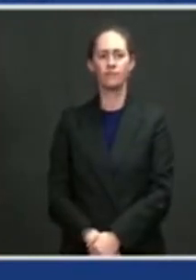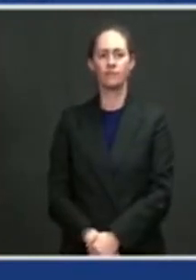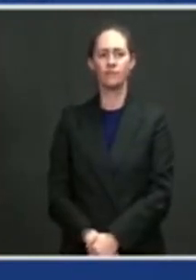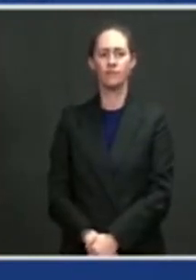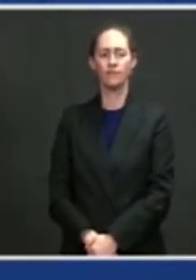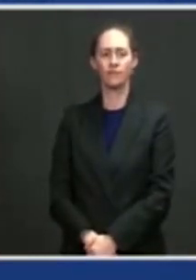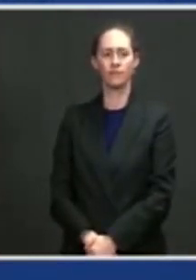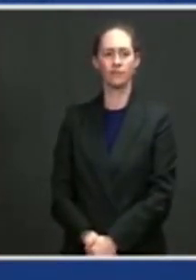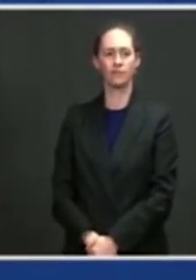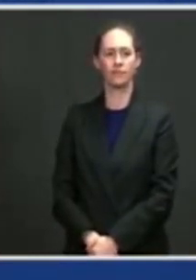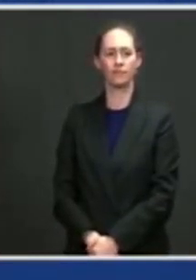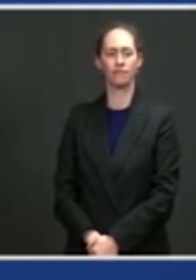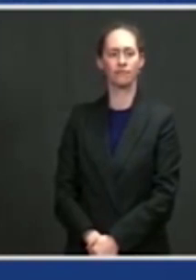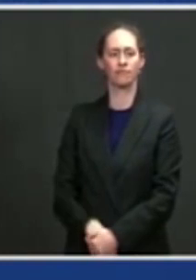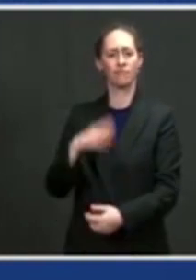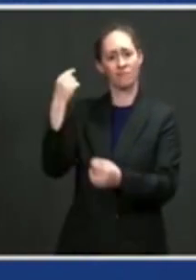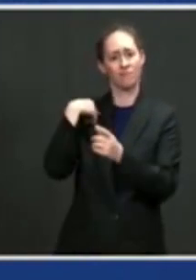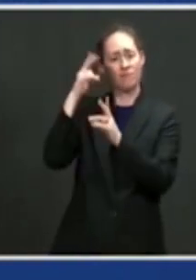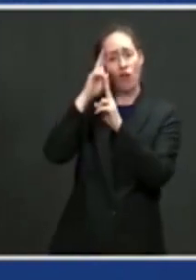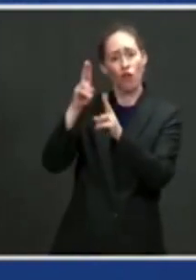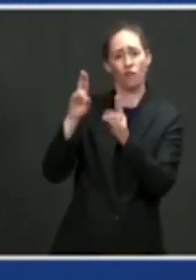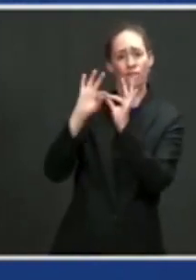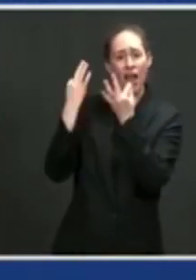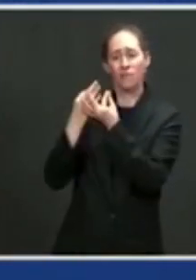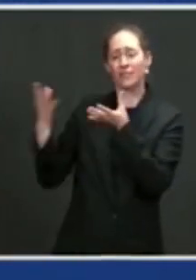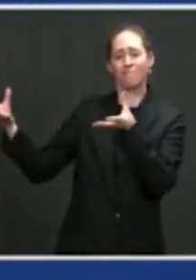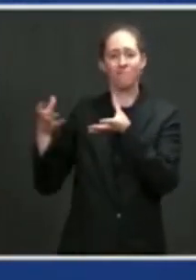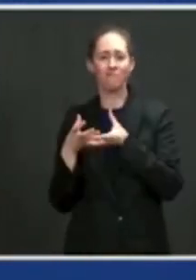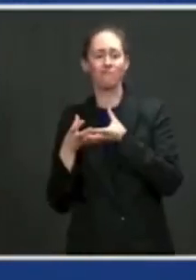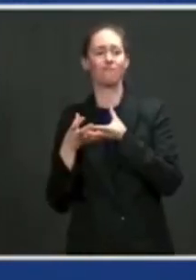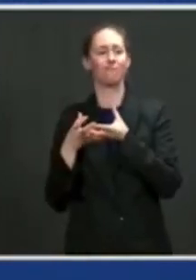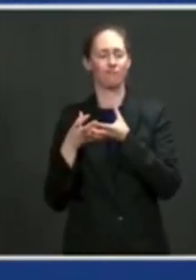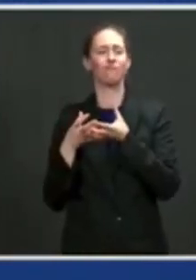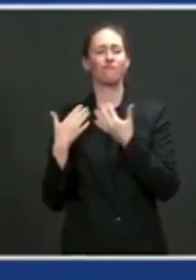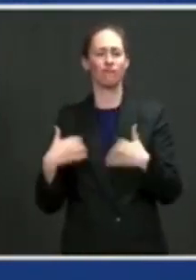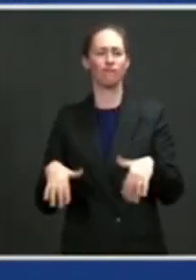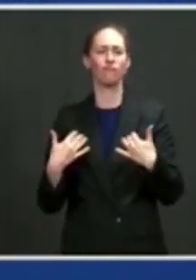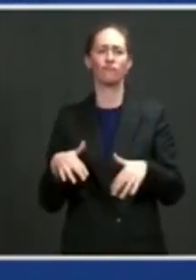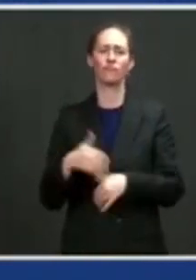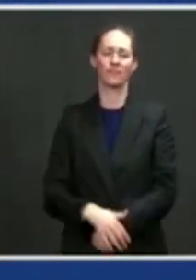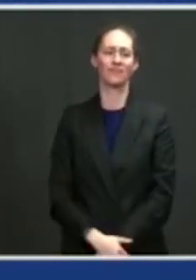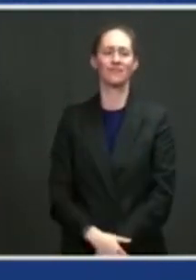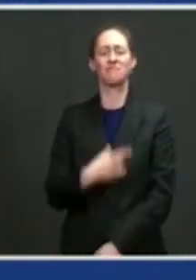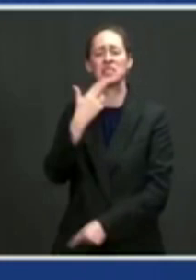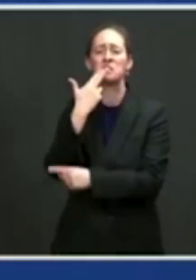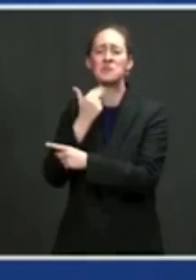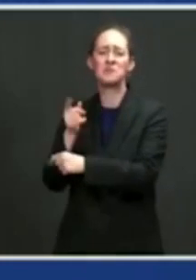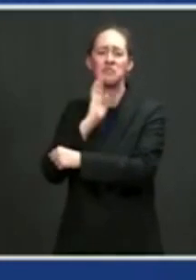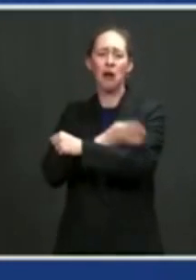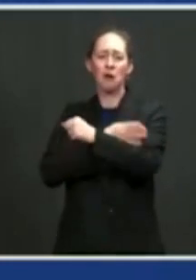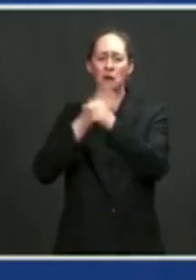Nathan and Margaret Catherine. I love those barrettes in her hair, man. I'll tell you what,